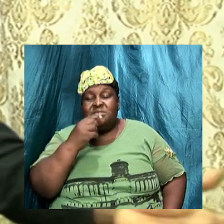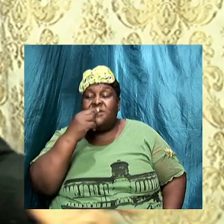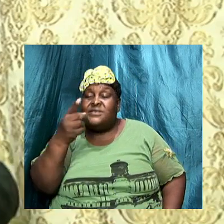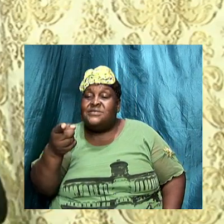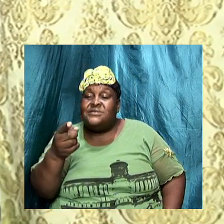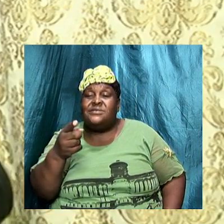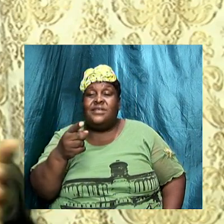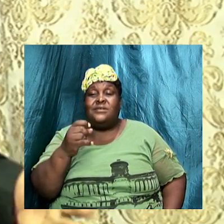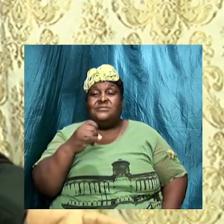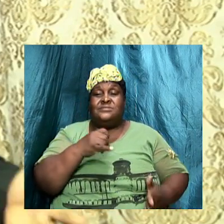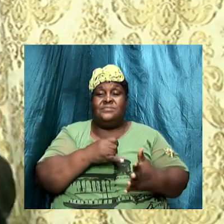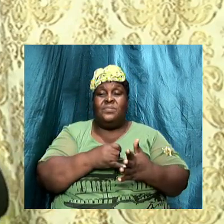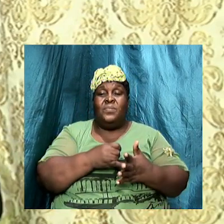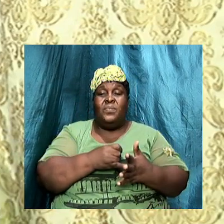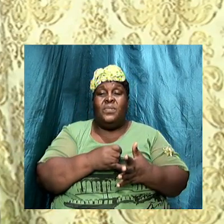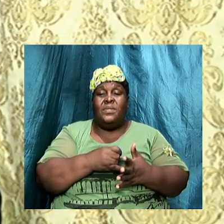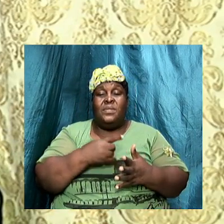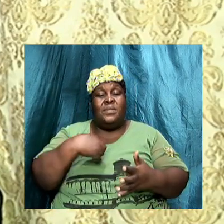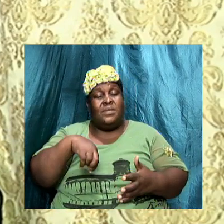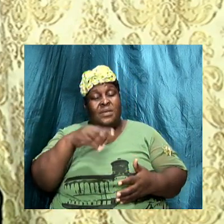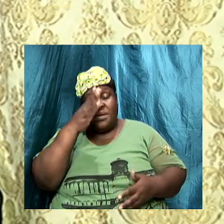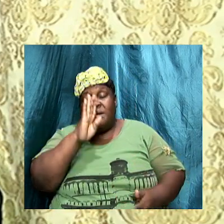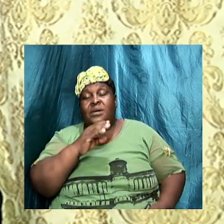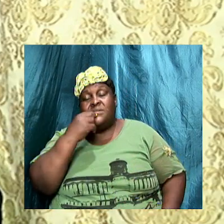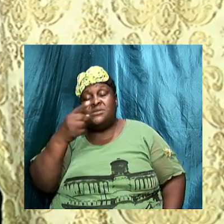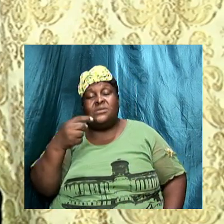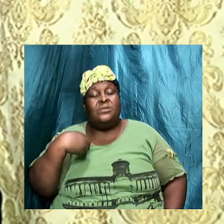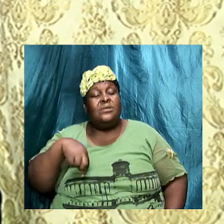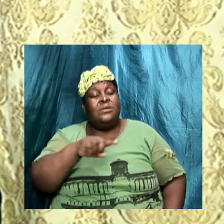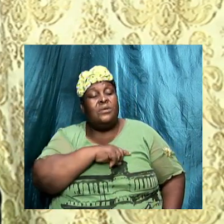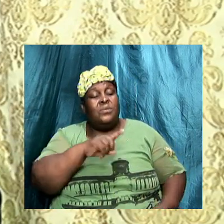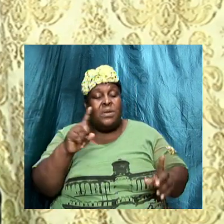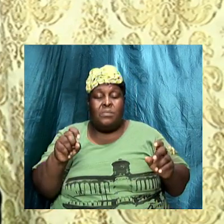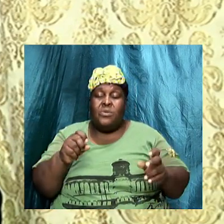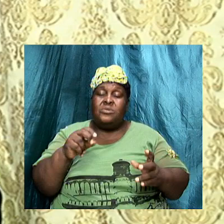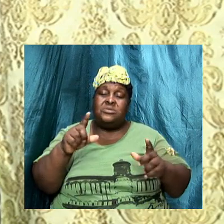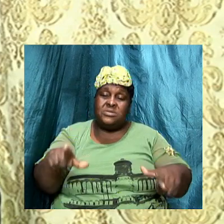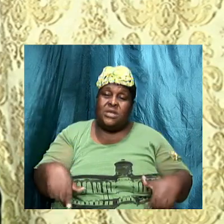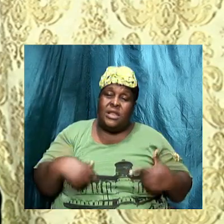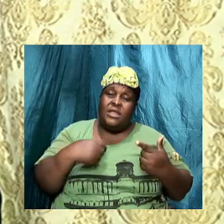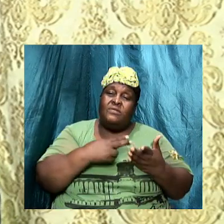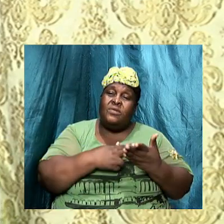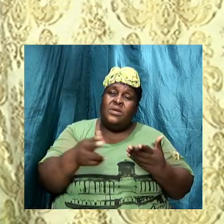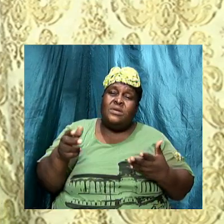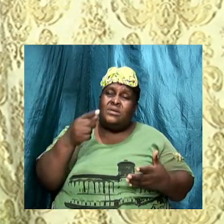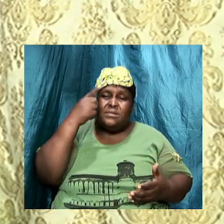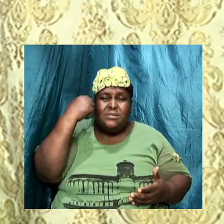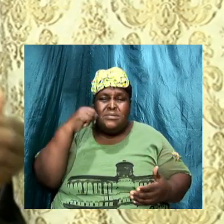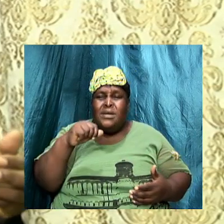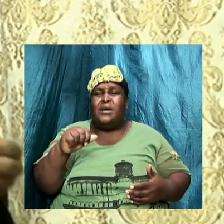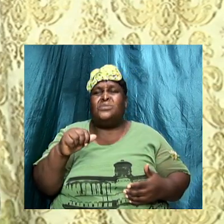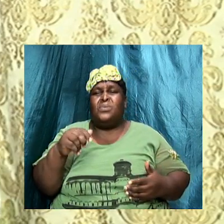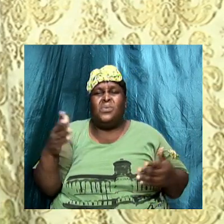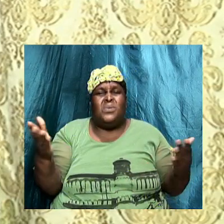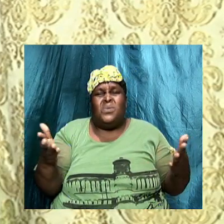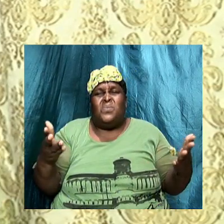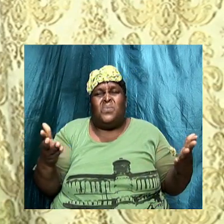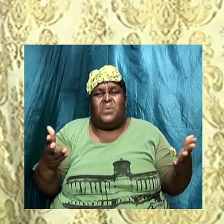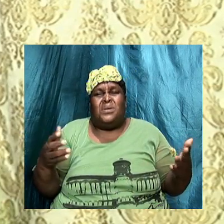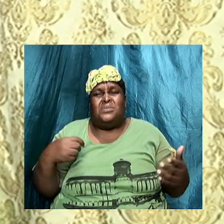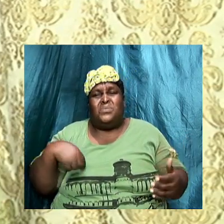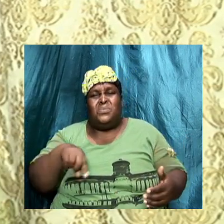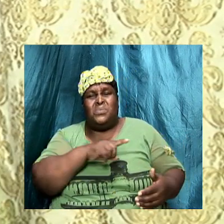probably said anything but himself we must live holy. So it's not according to what we want but according to what the Lord